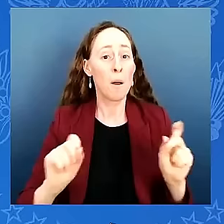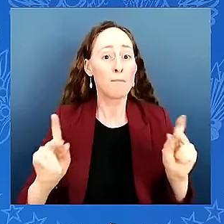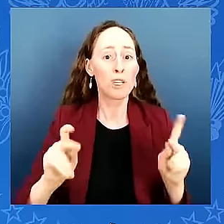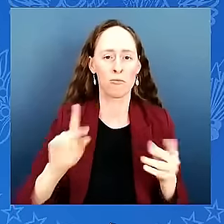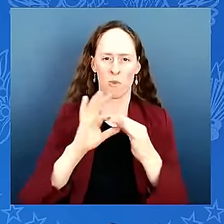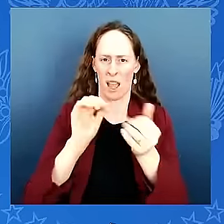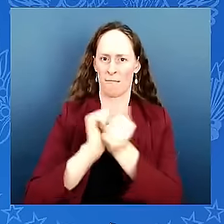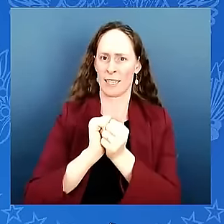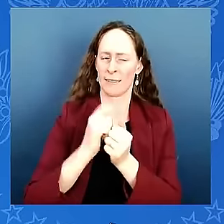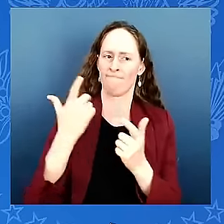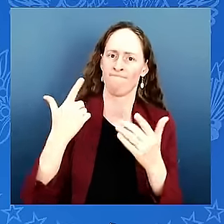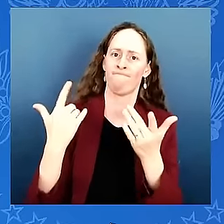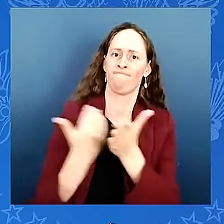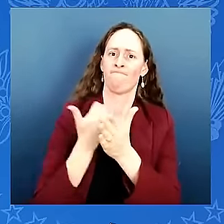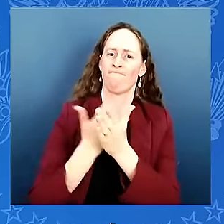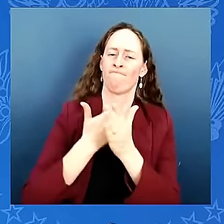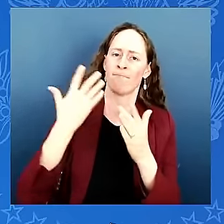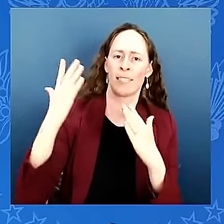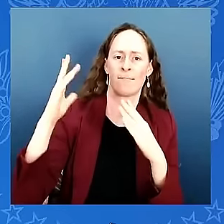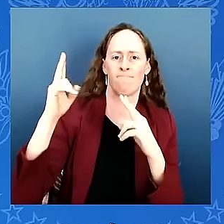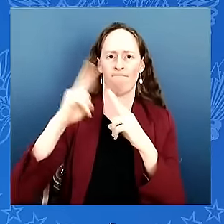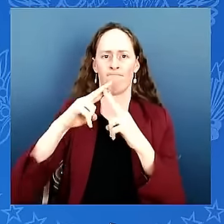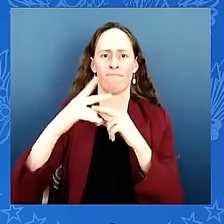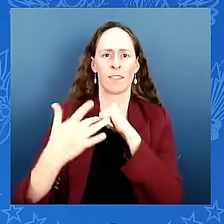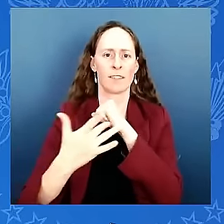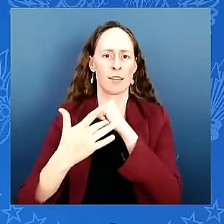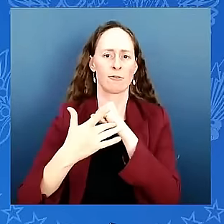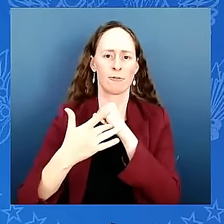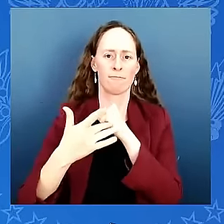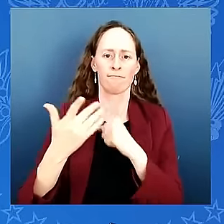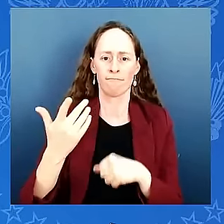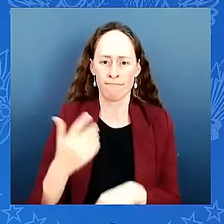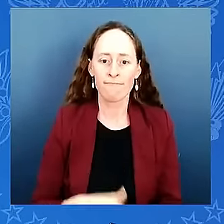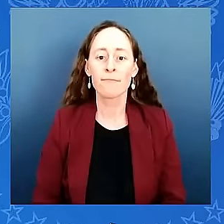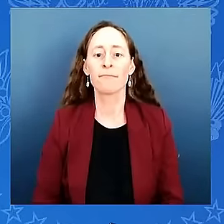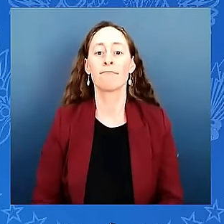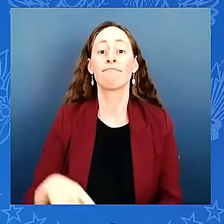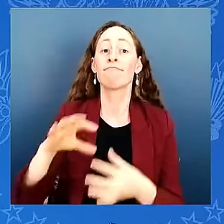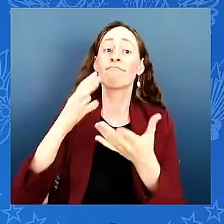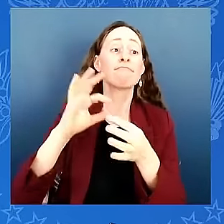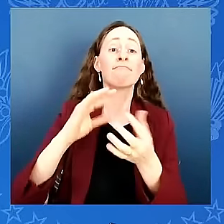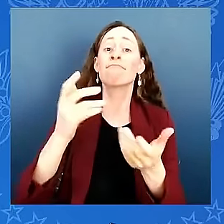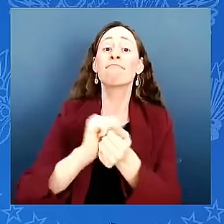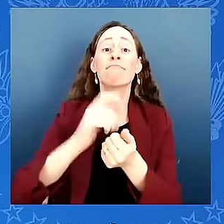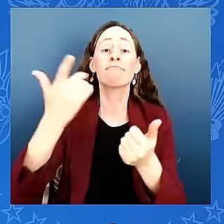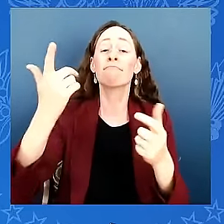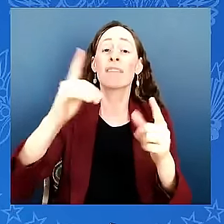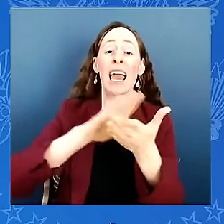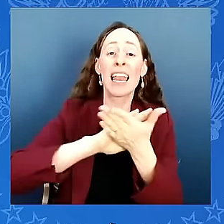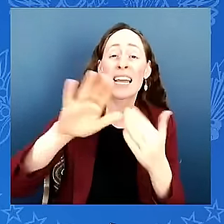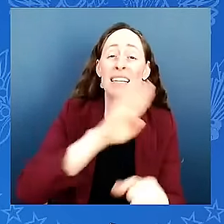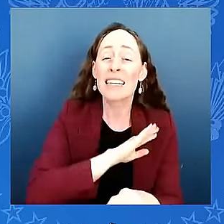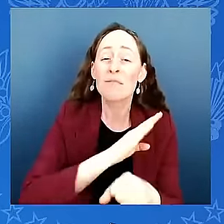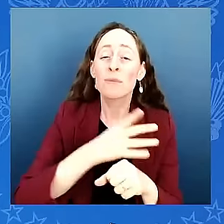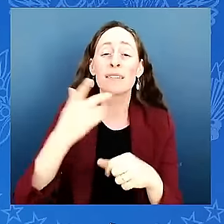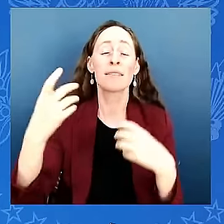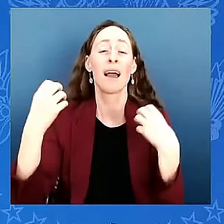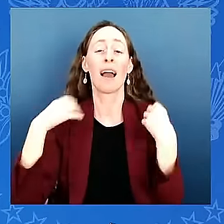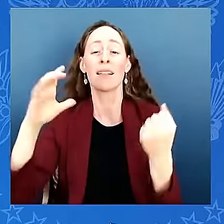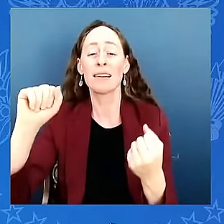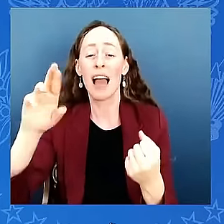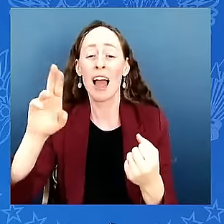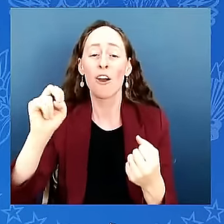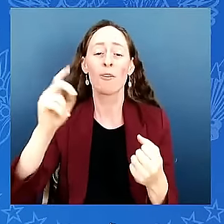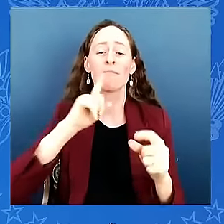advanced manufacturing and health care our residents see more and more that they don't have to leave